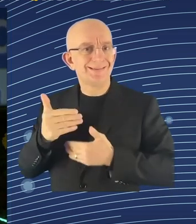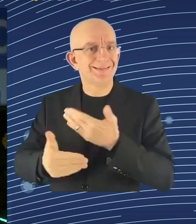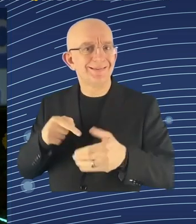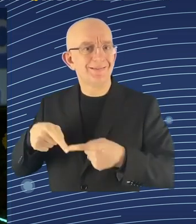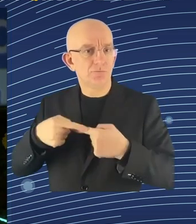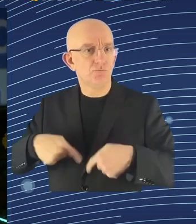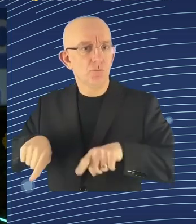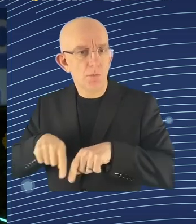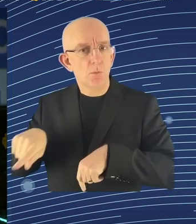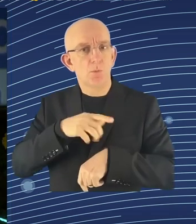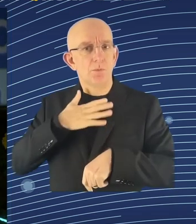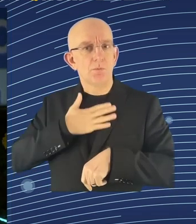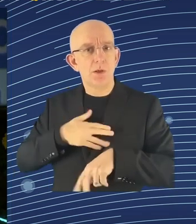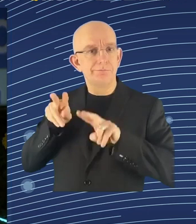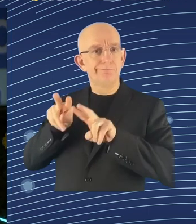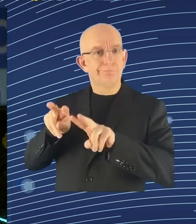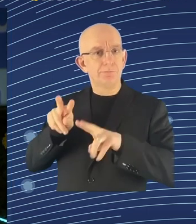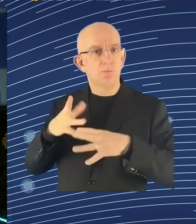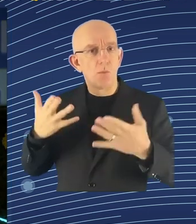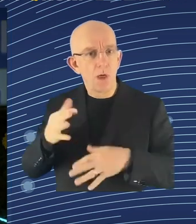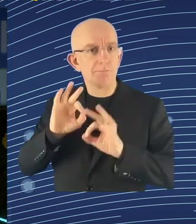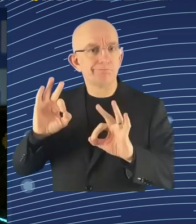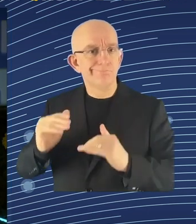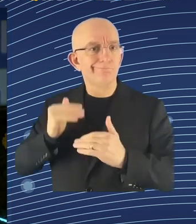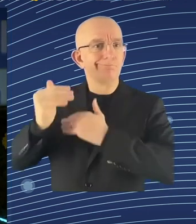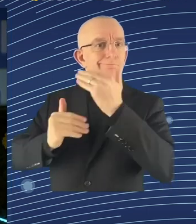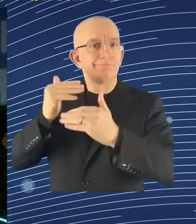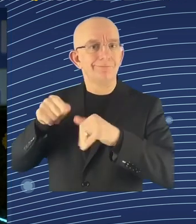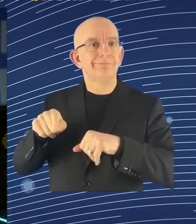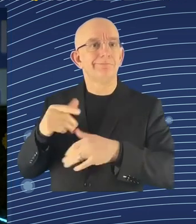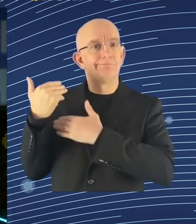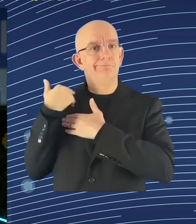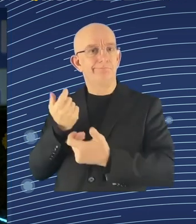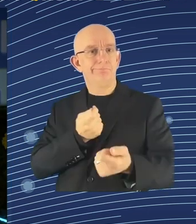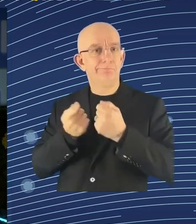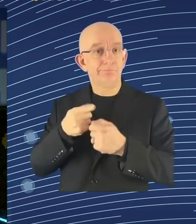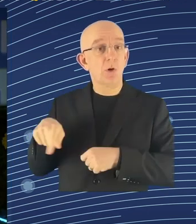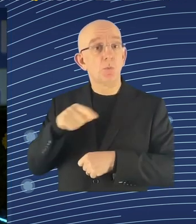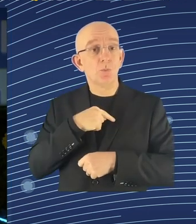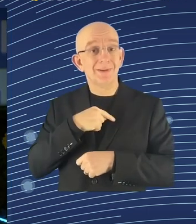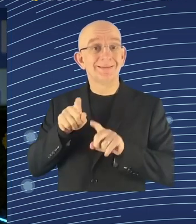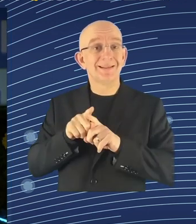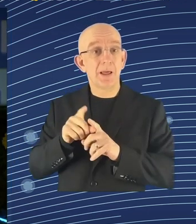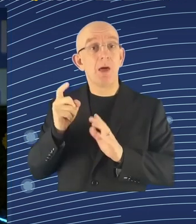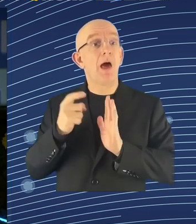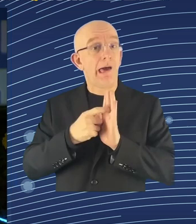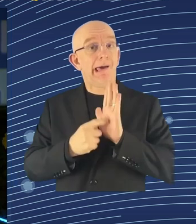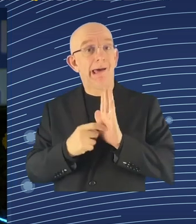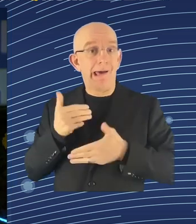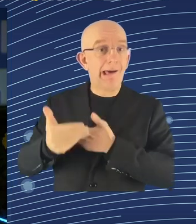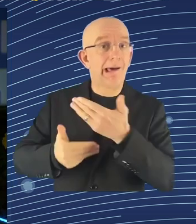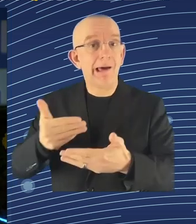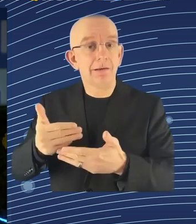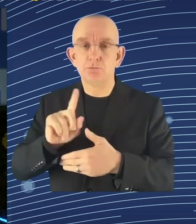The Commission proposal for a directive on improving working conditions in platform work, which is currently also being negotiated by the